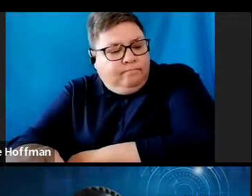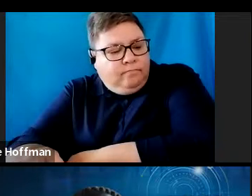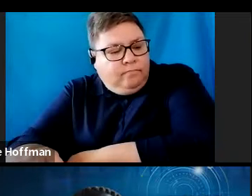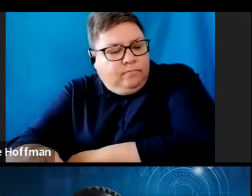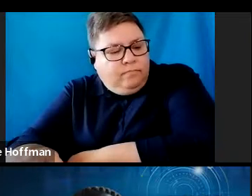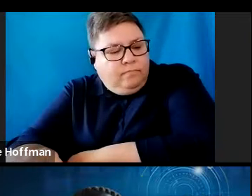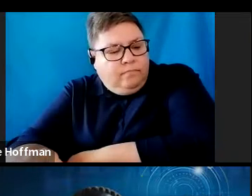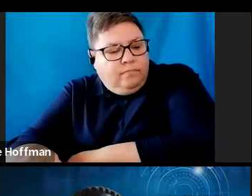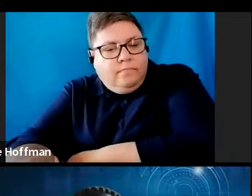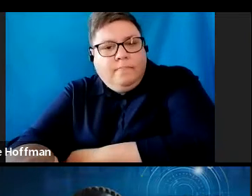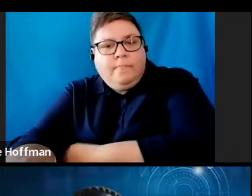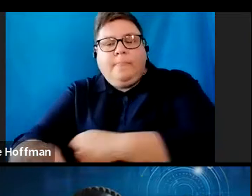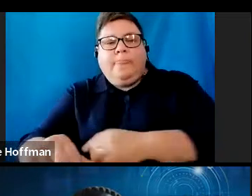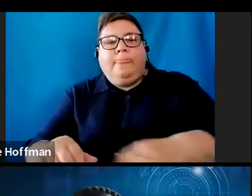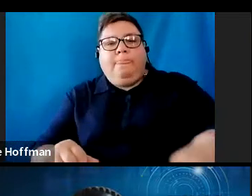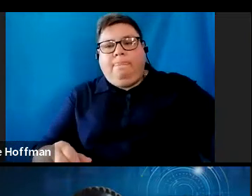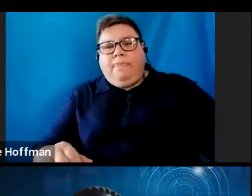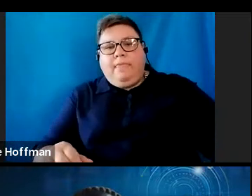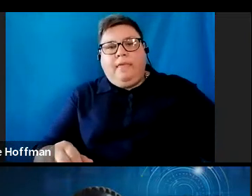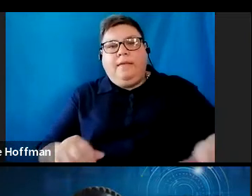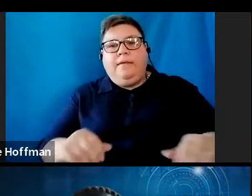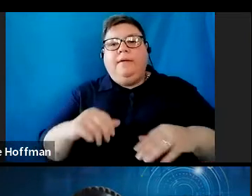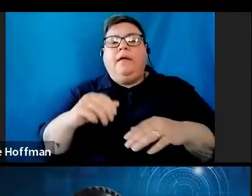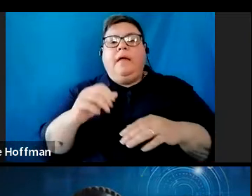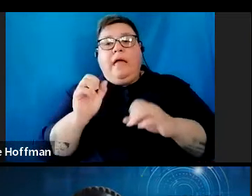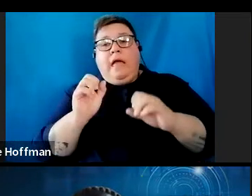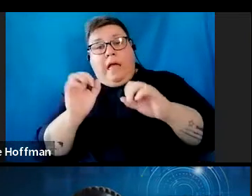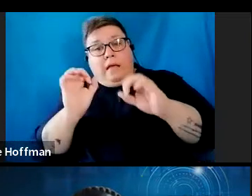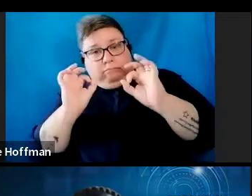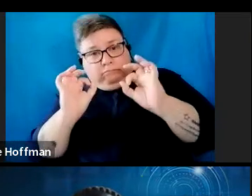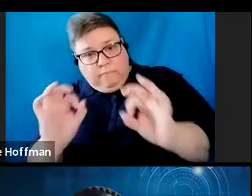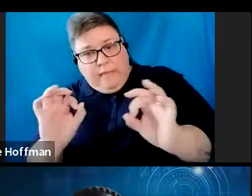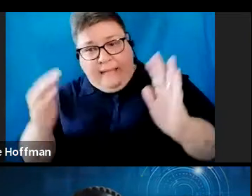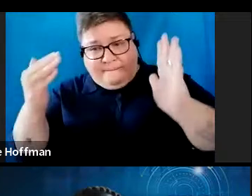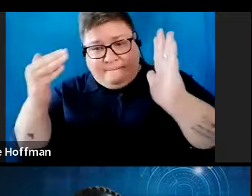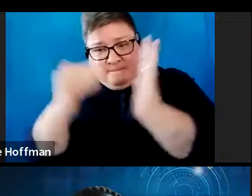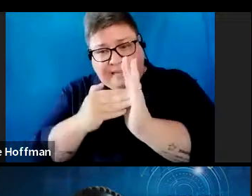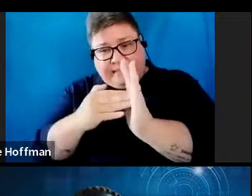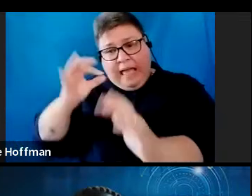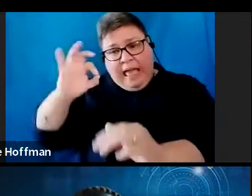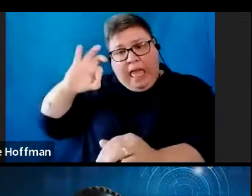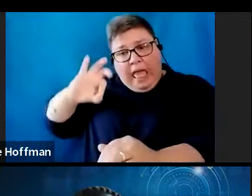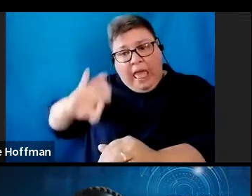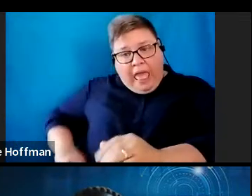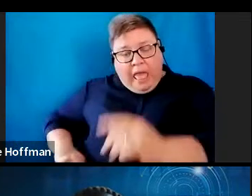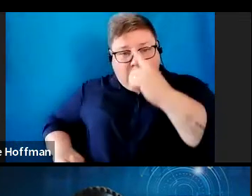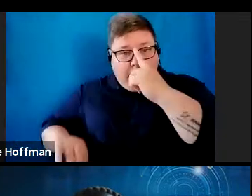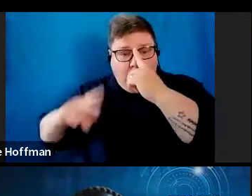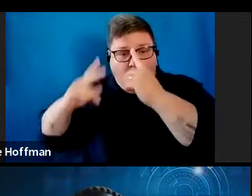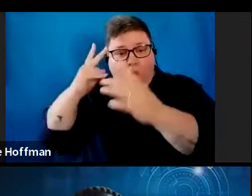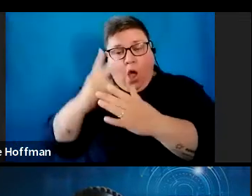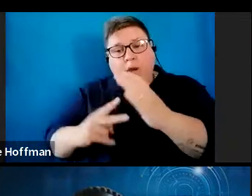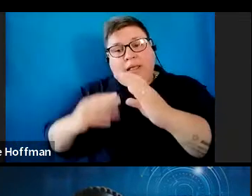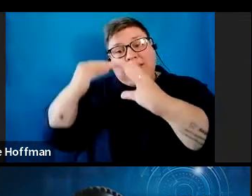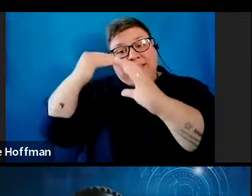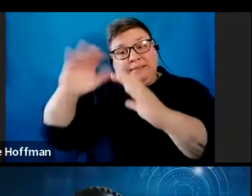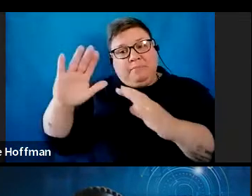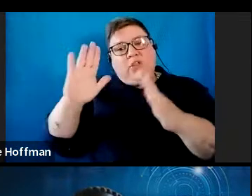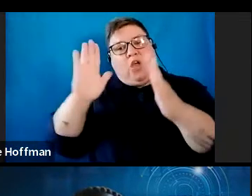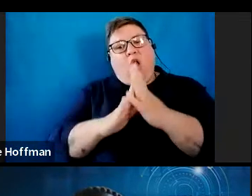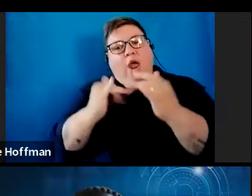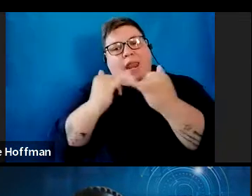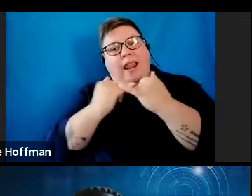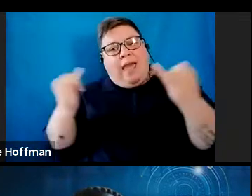Unfortunately, a fixed percentage tax director for commission income can only be submitted electronically through e-filing.